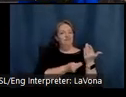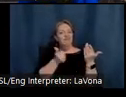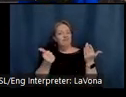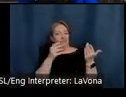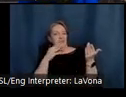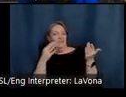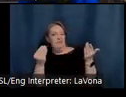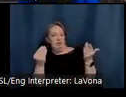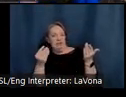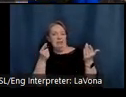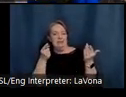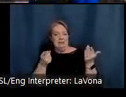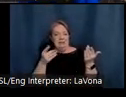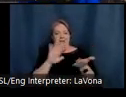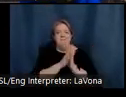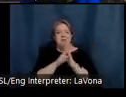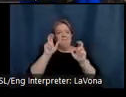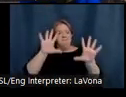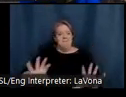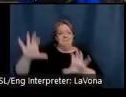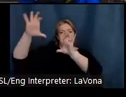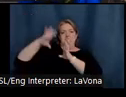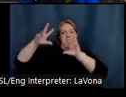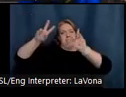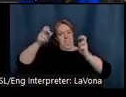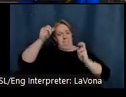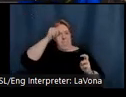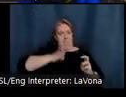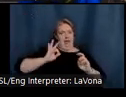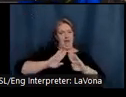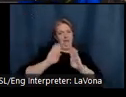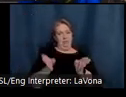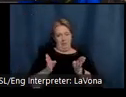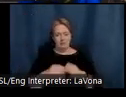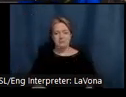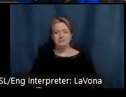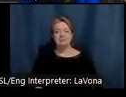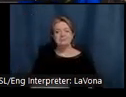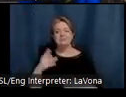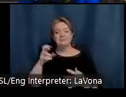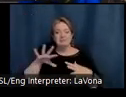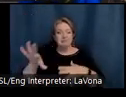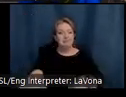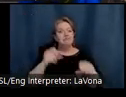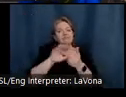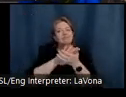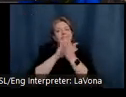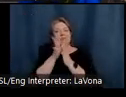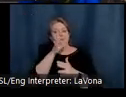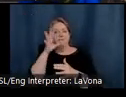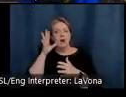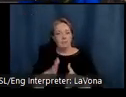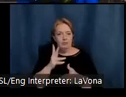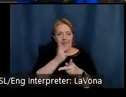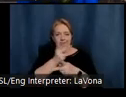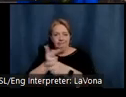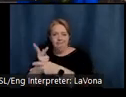TC assumed the man of the household role as he took over much of the farming. However, his mother